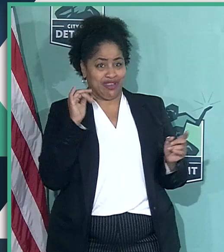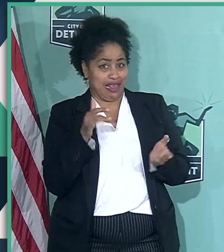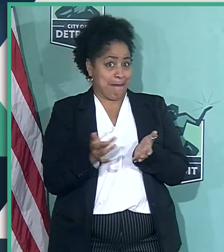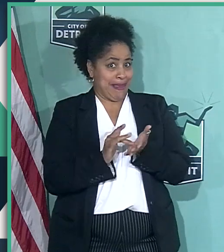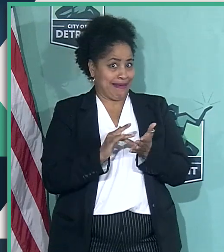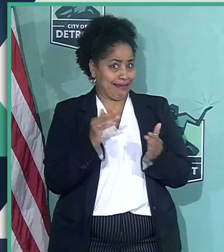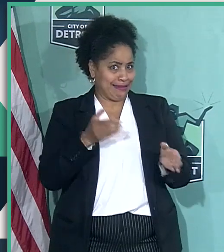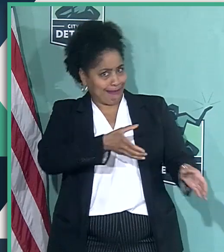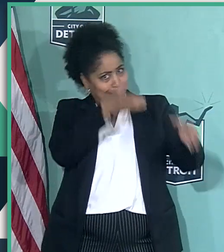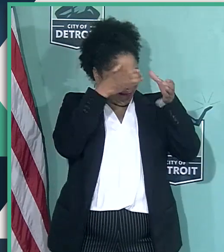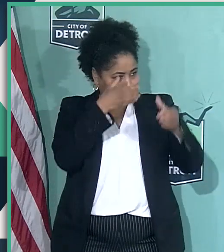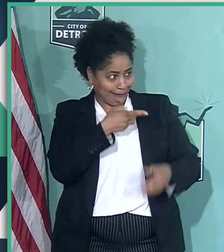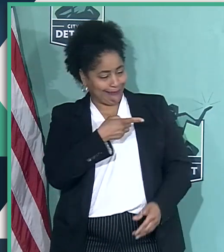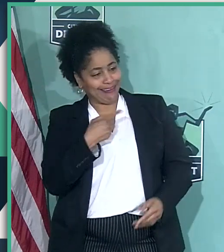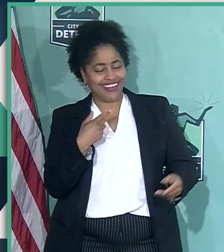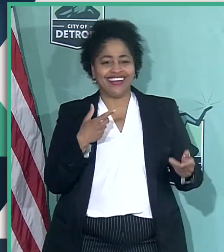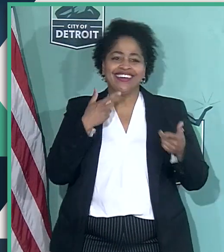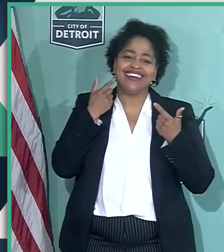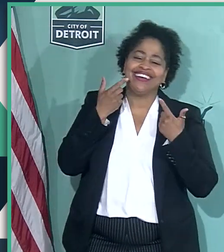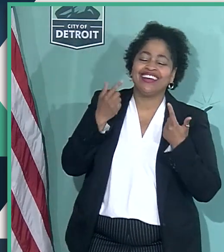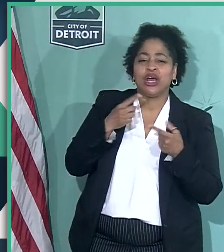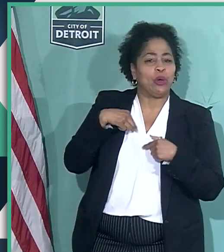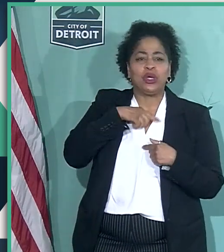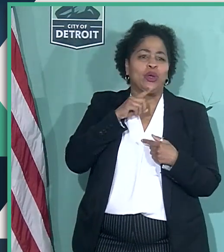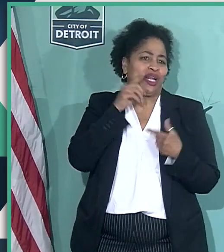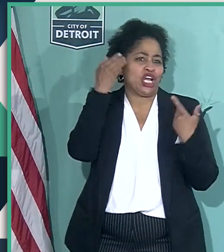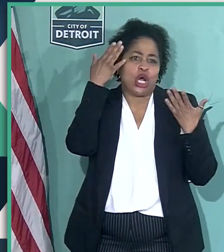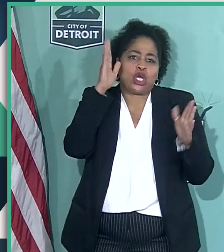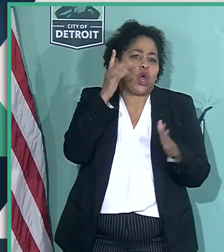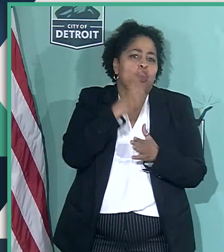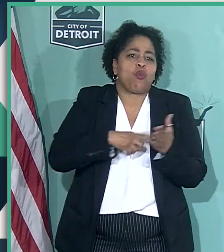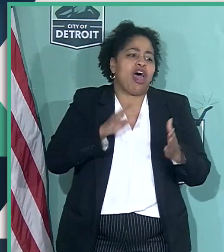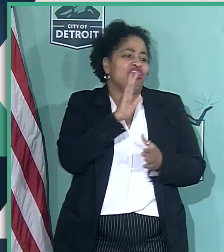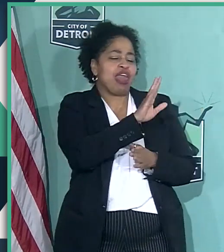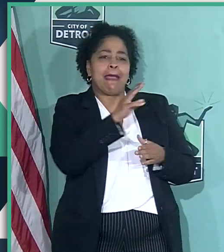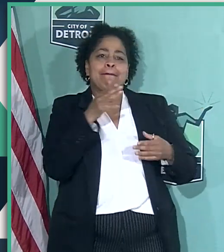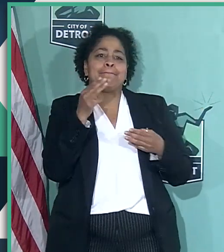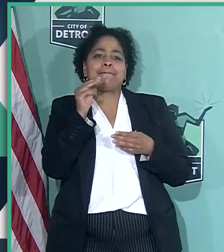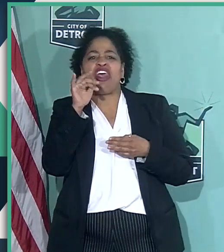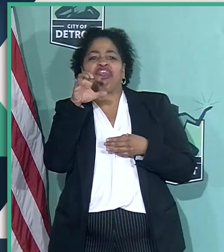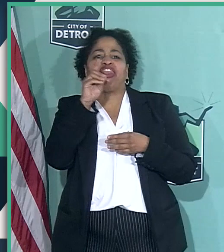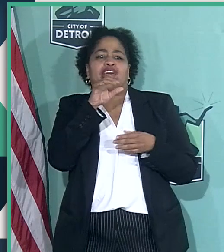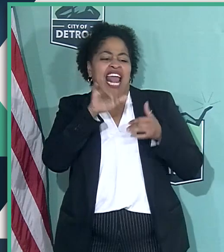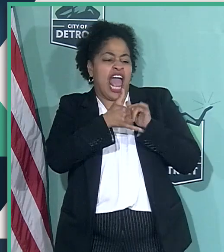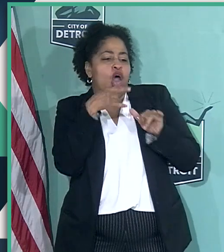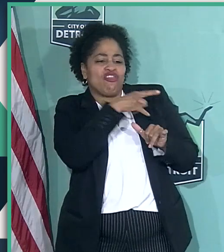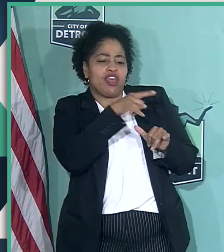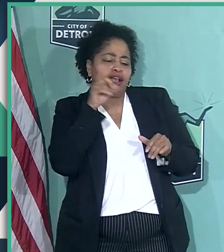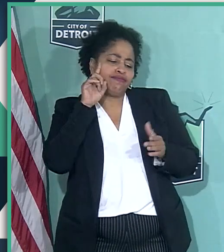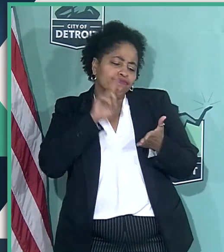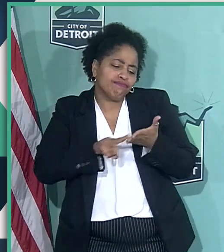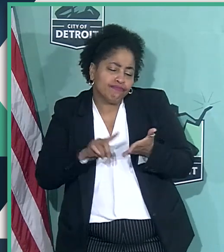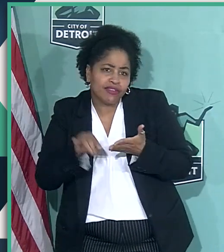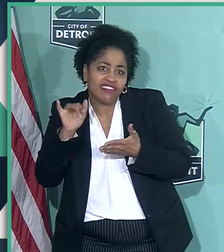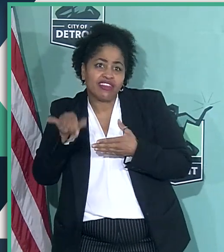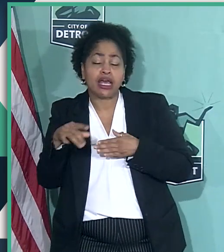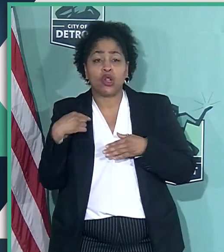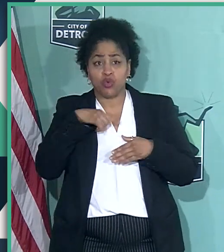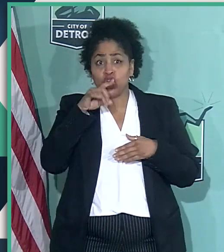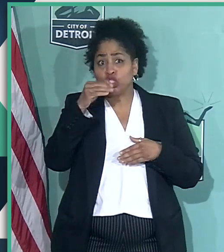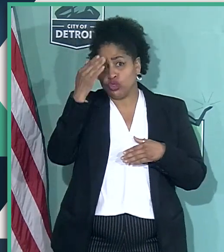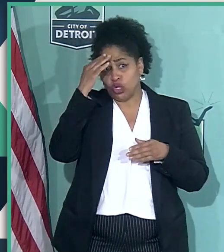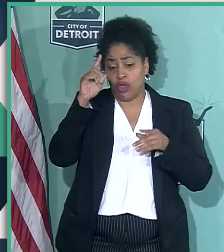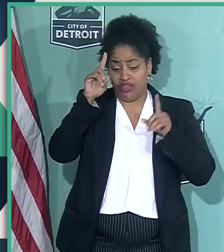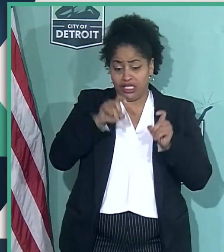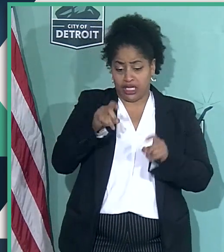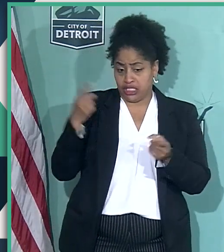And so we don't know what exactly the methodology was. Because what we do know is that the tests that have been done